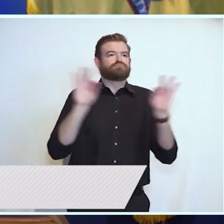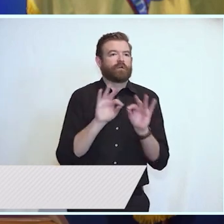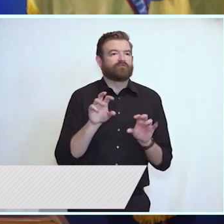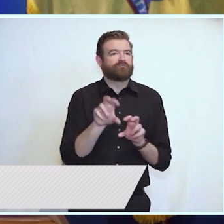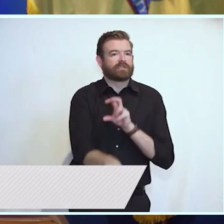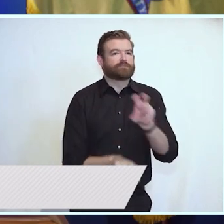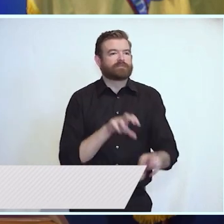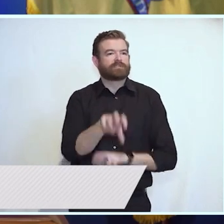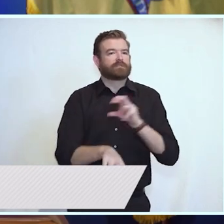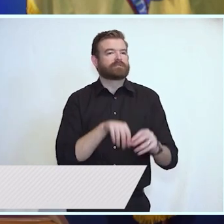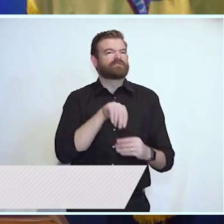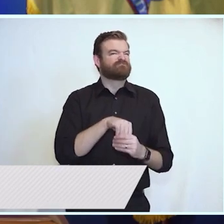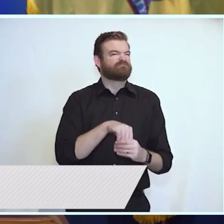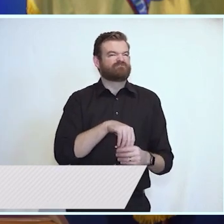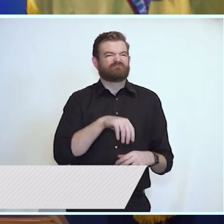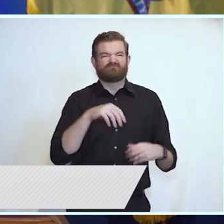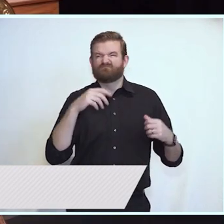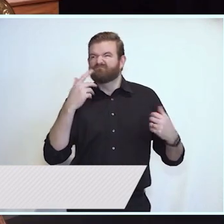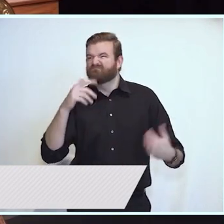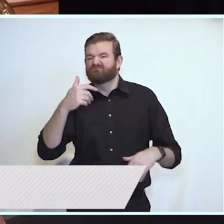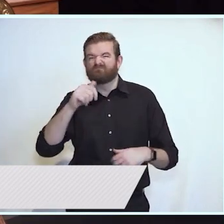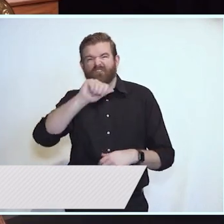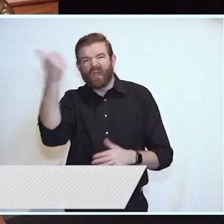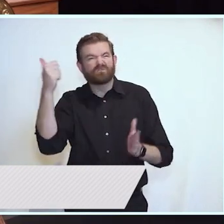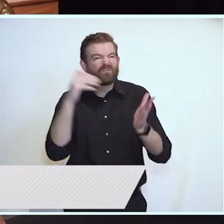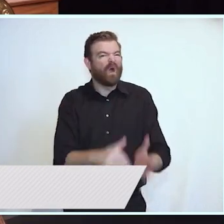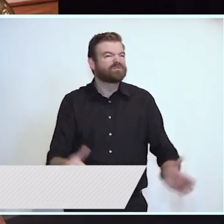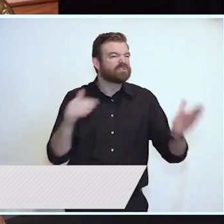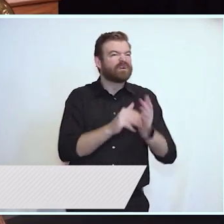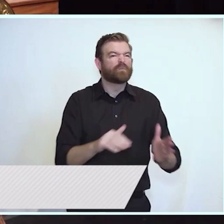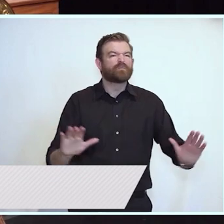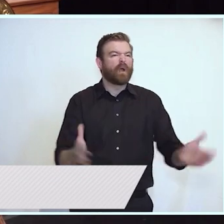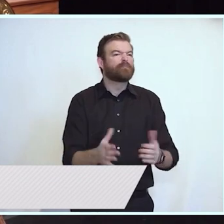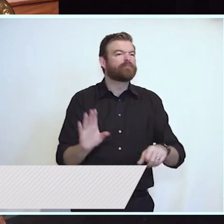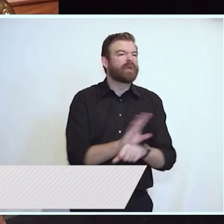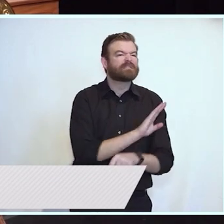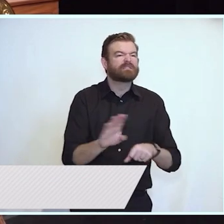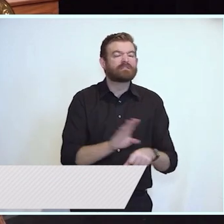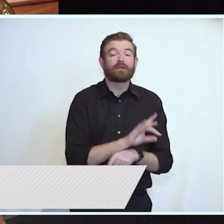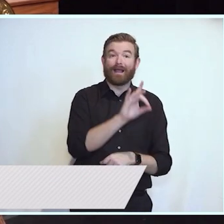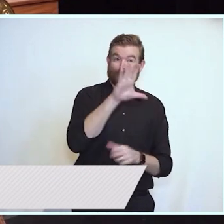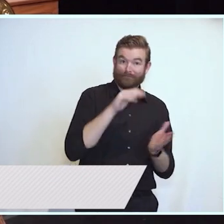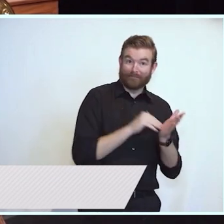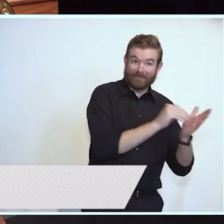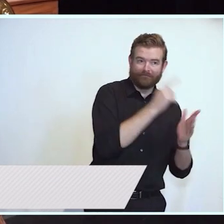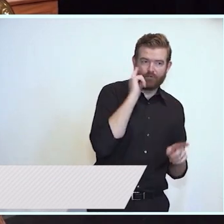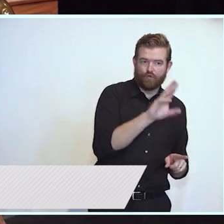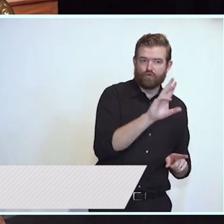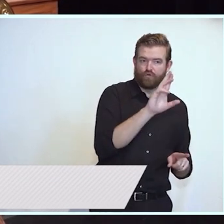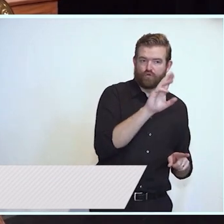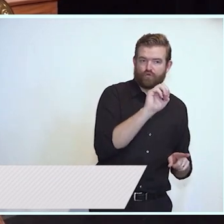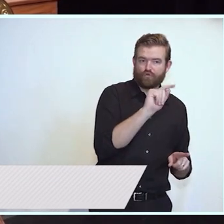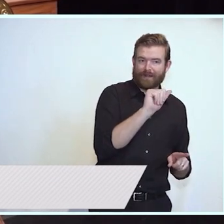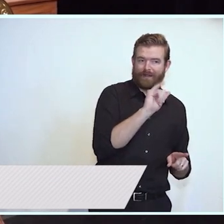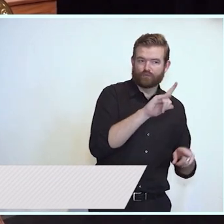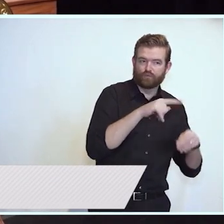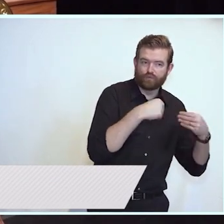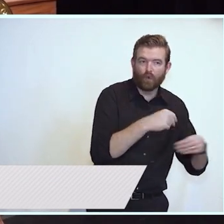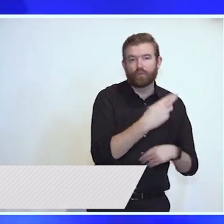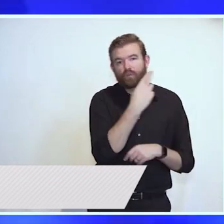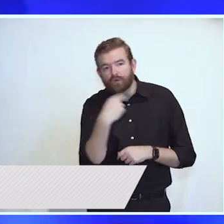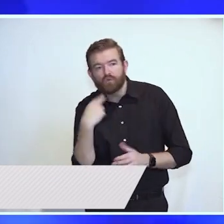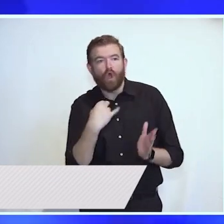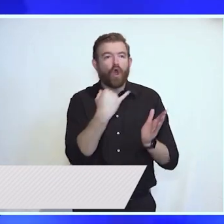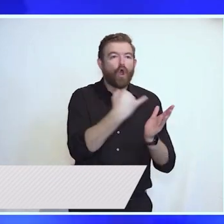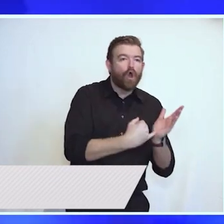million for retail stores restaurants arts and cultural institutions child care providers and many